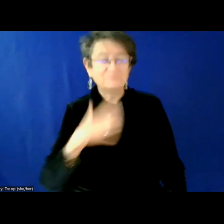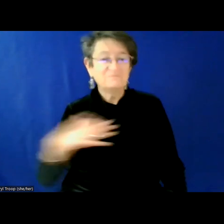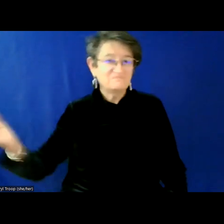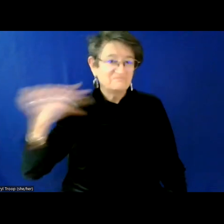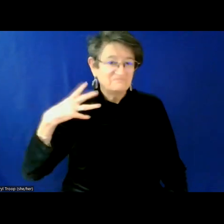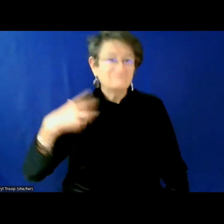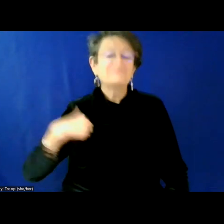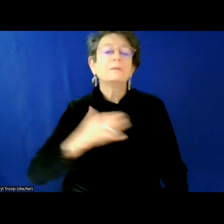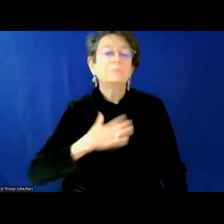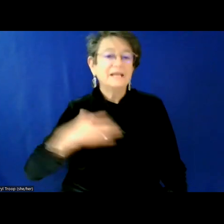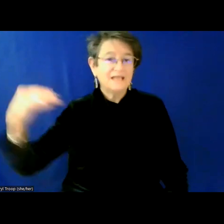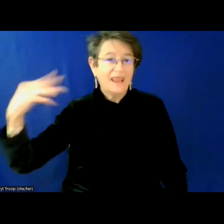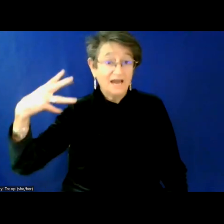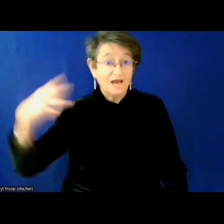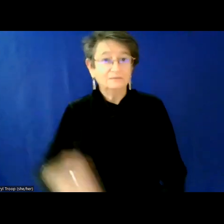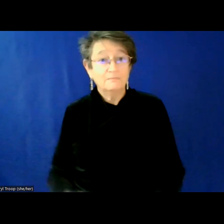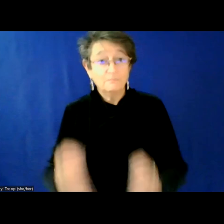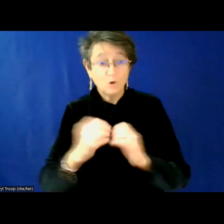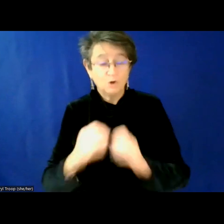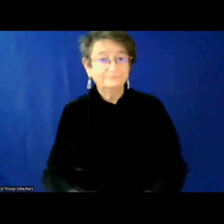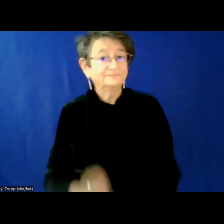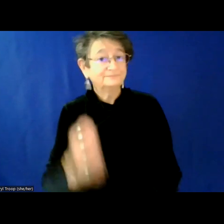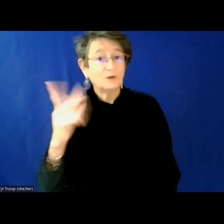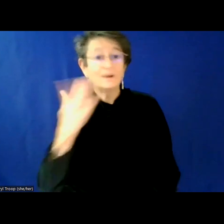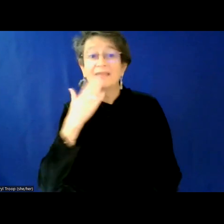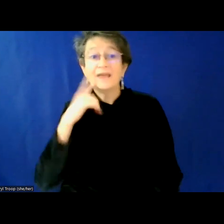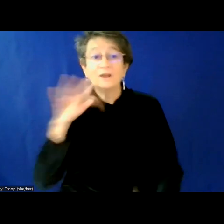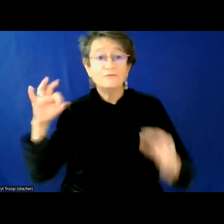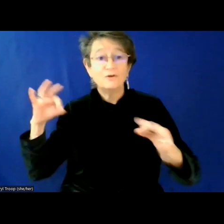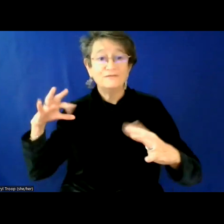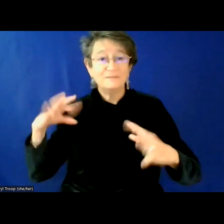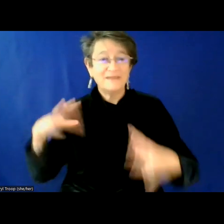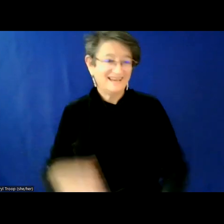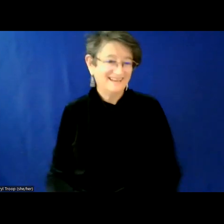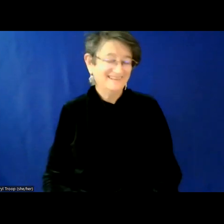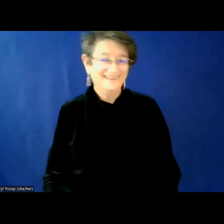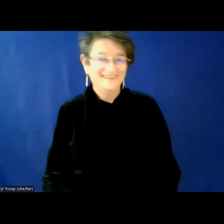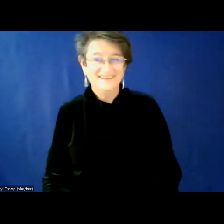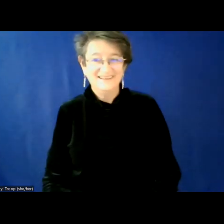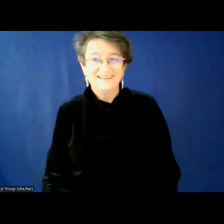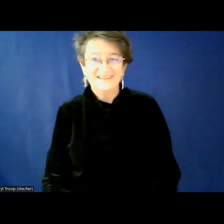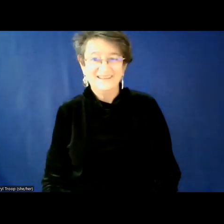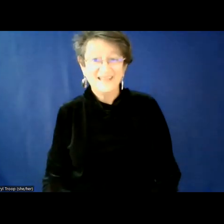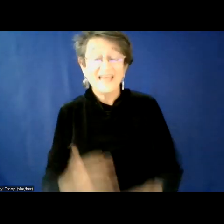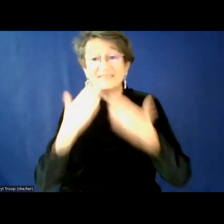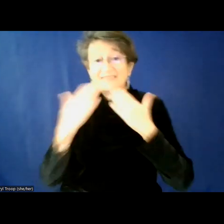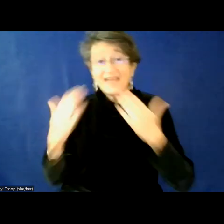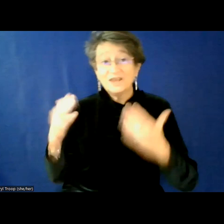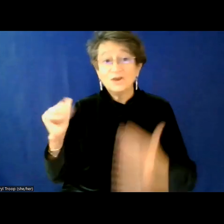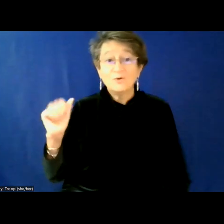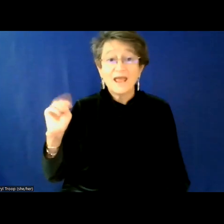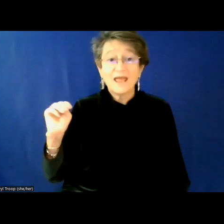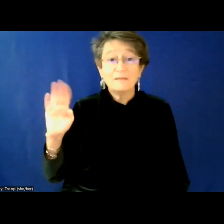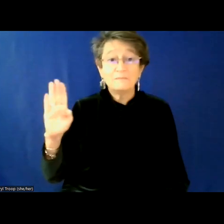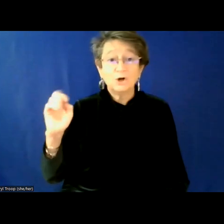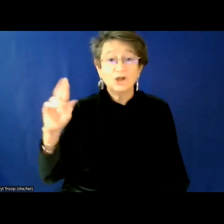there to you. All right. So thanks for that feedback in the chat, everyone. And, and thank you to Amberlynn Esperanza and